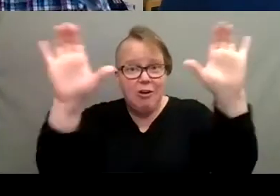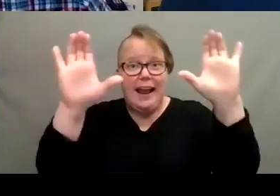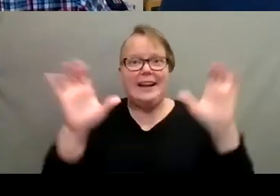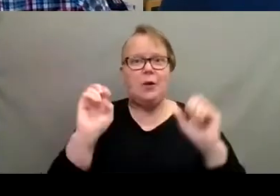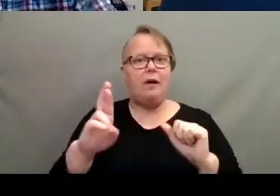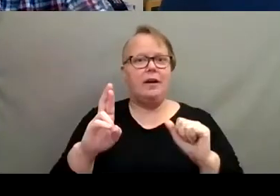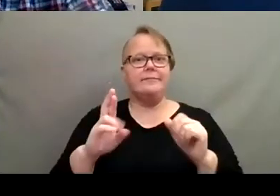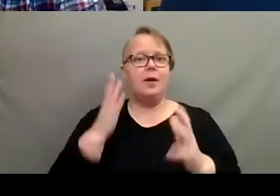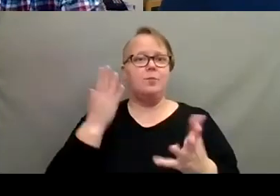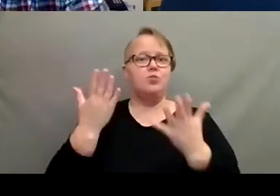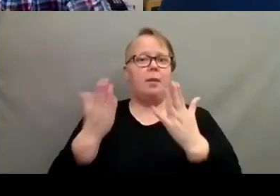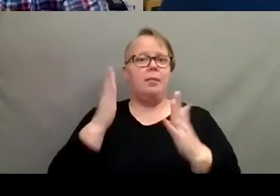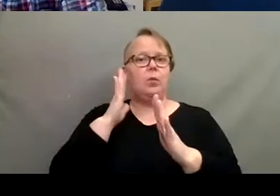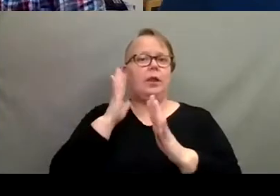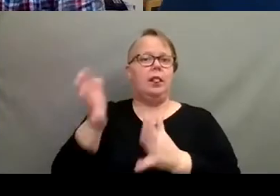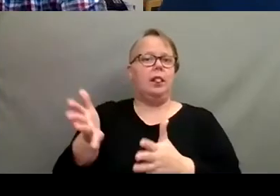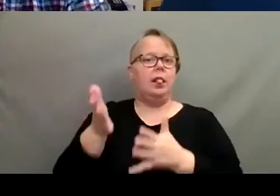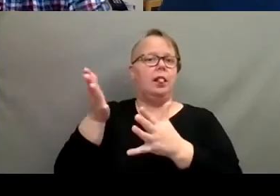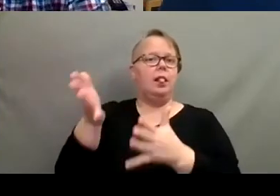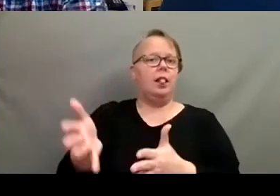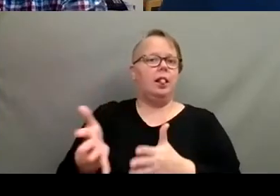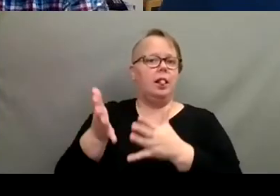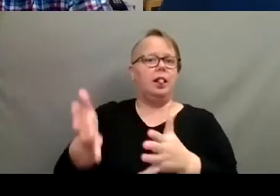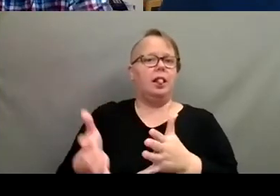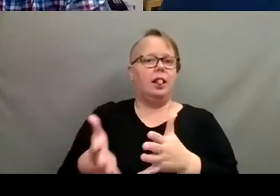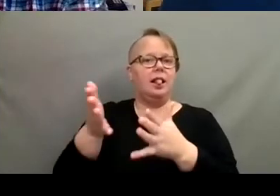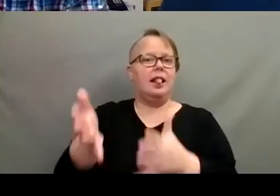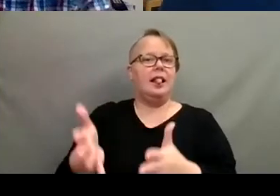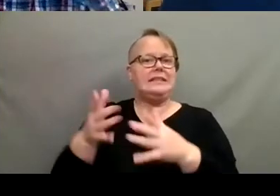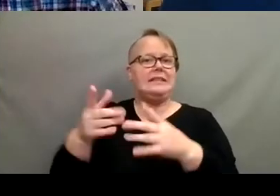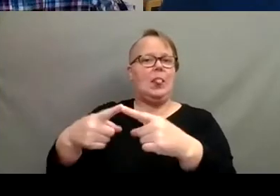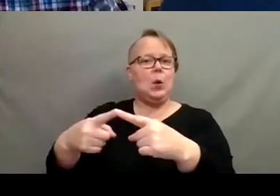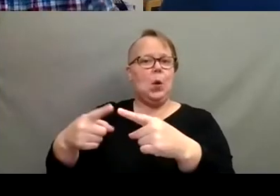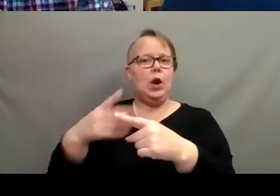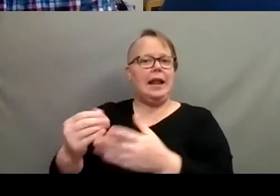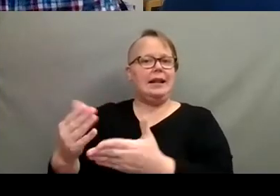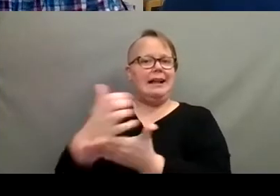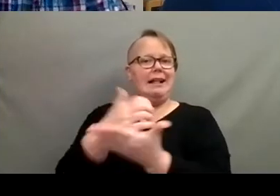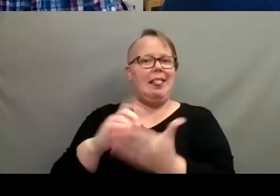It's probably going to sit in some fiber and collect dust probably.